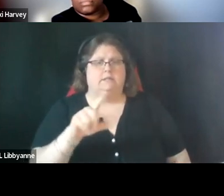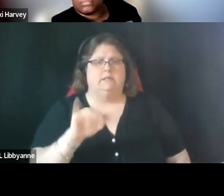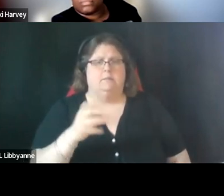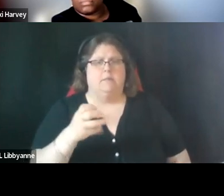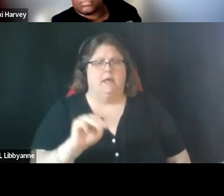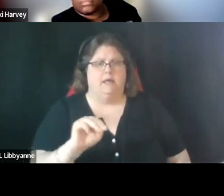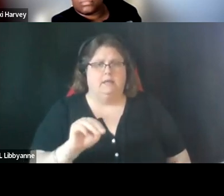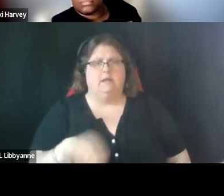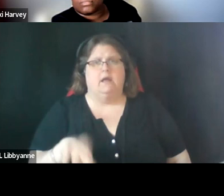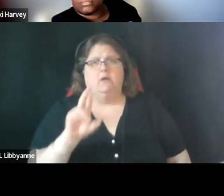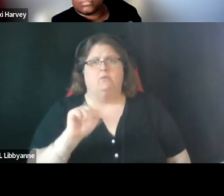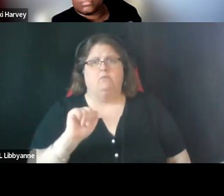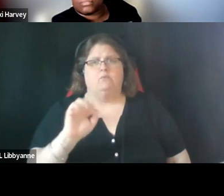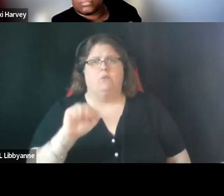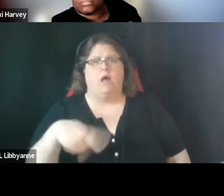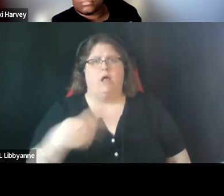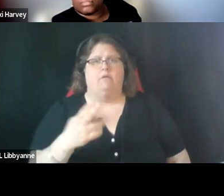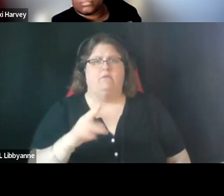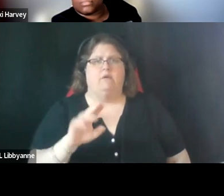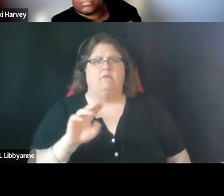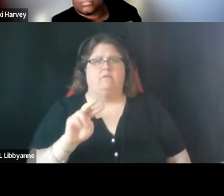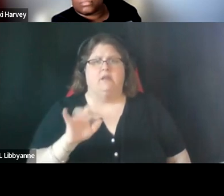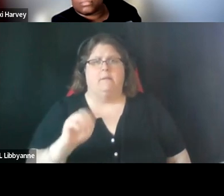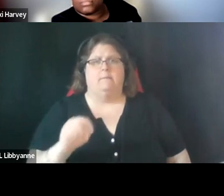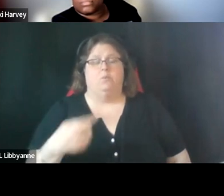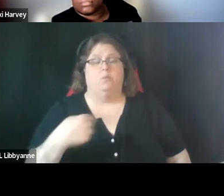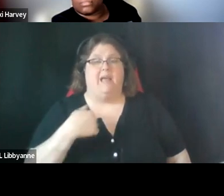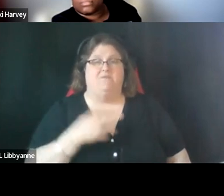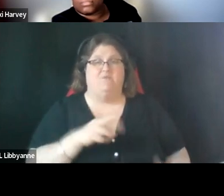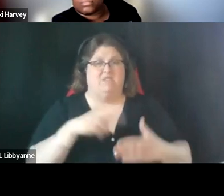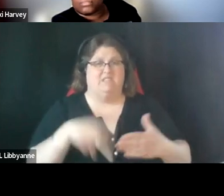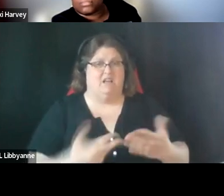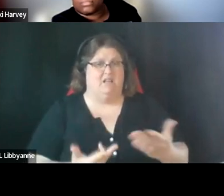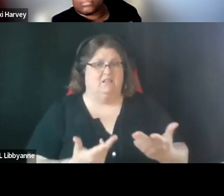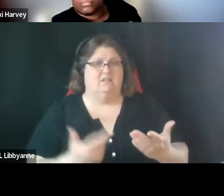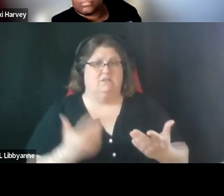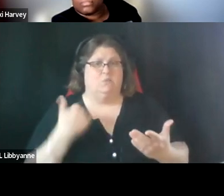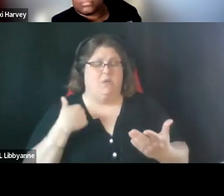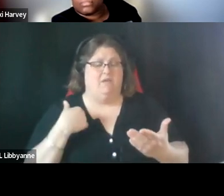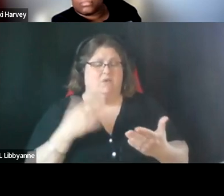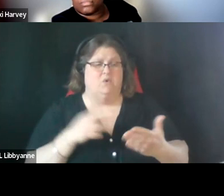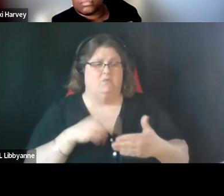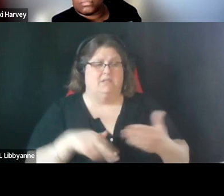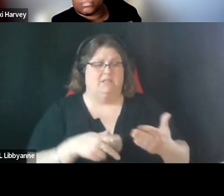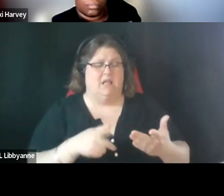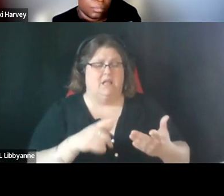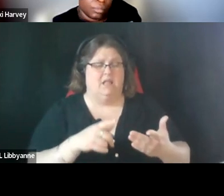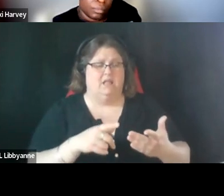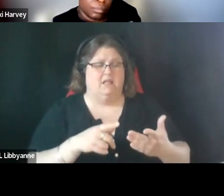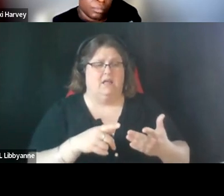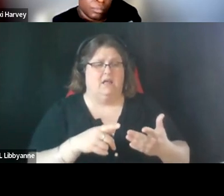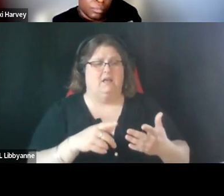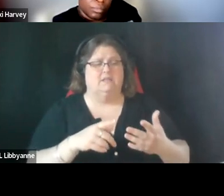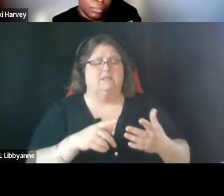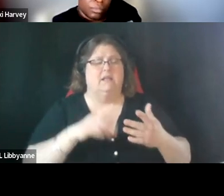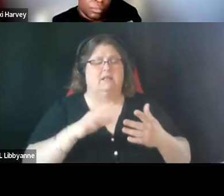have um a result um we have a result of the we the comprehensive analysis of the